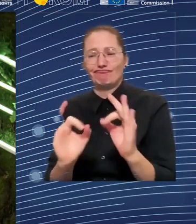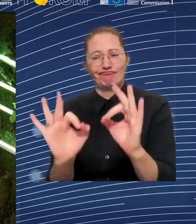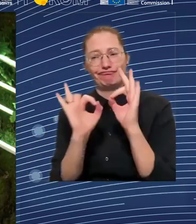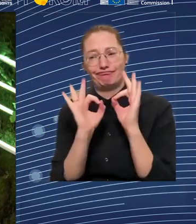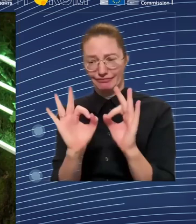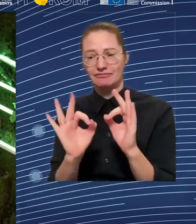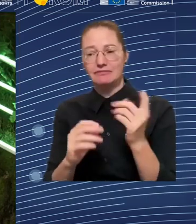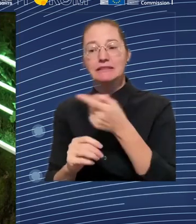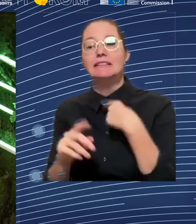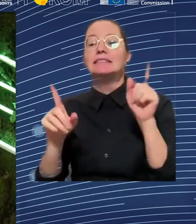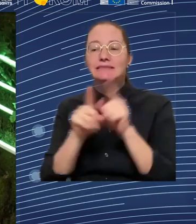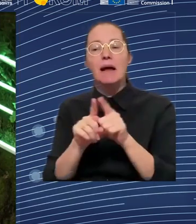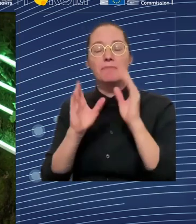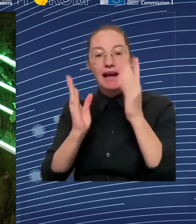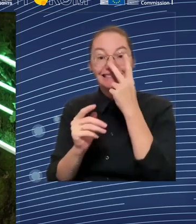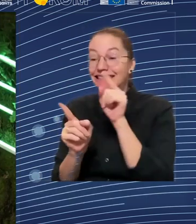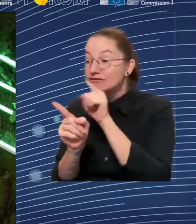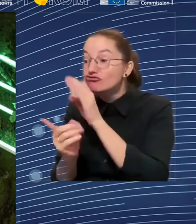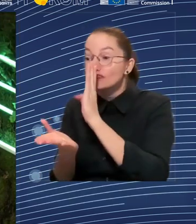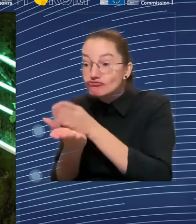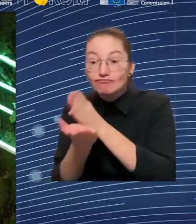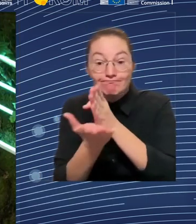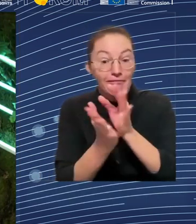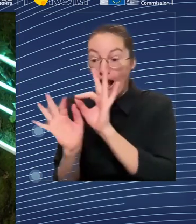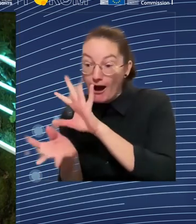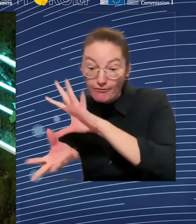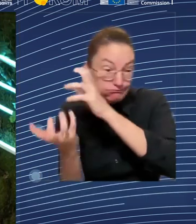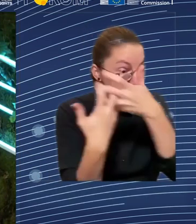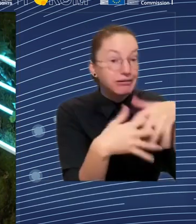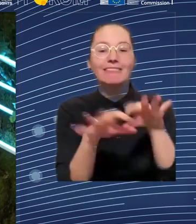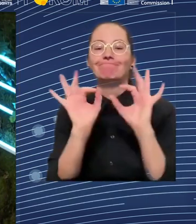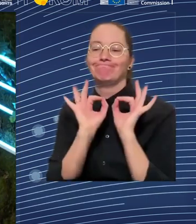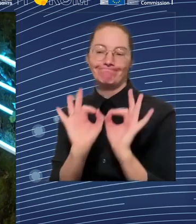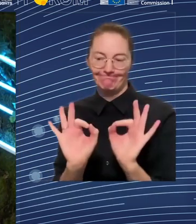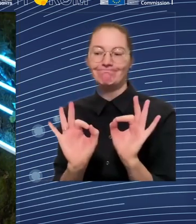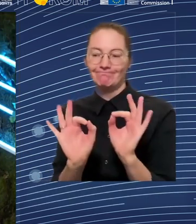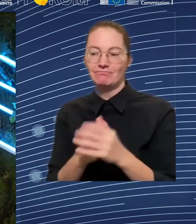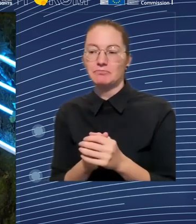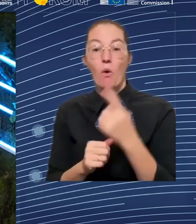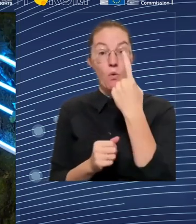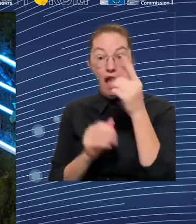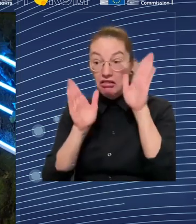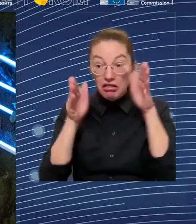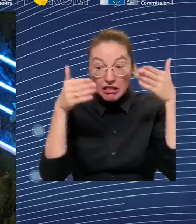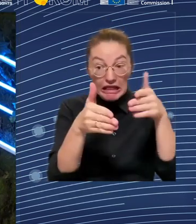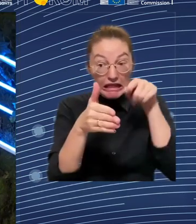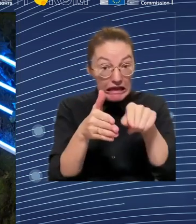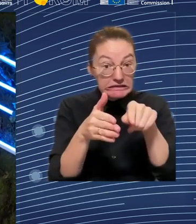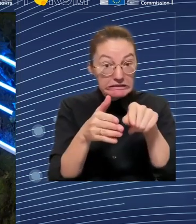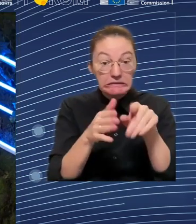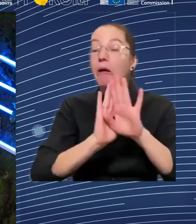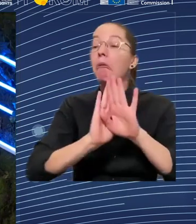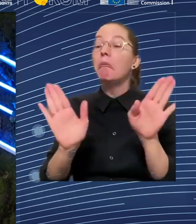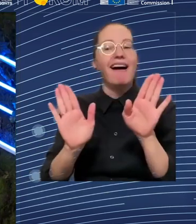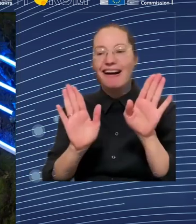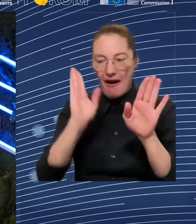So Sarah. I'll come back to you with another question. And I'll ask all of you to try and answer that second question. In two, three minutes max.